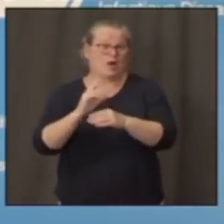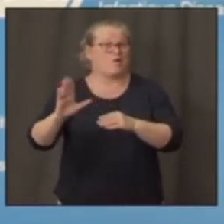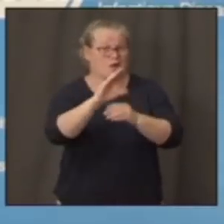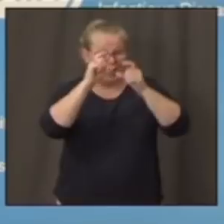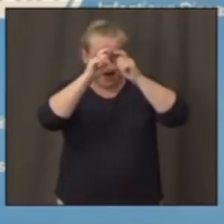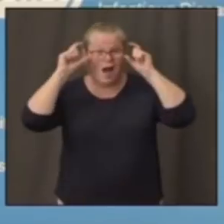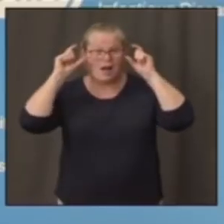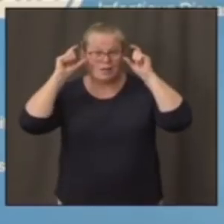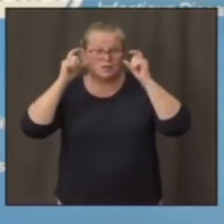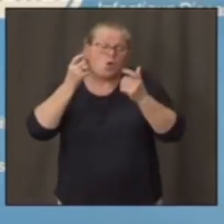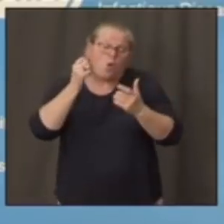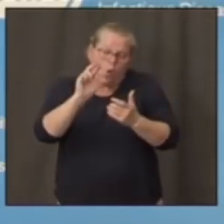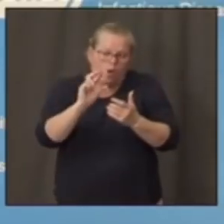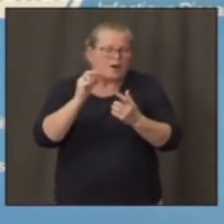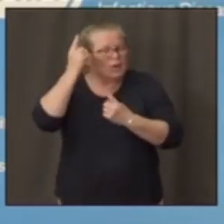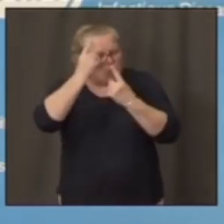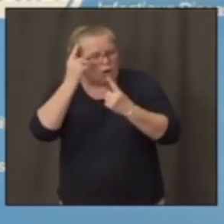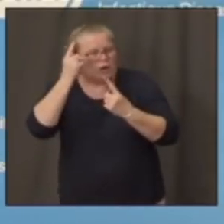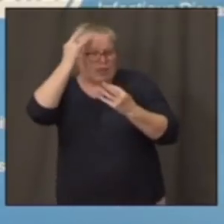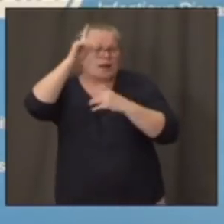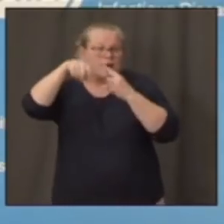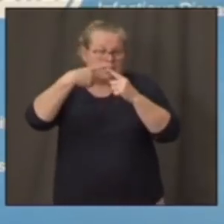of doing when they go back to school.